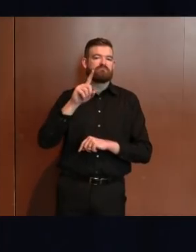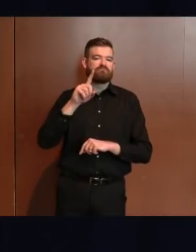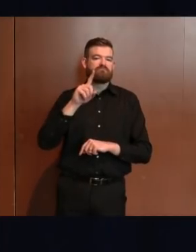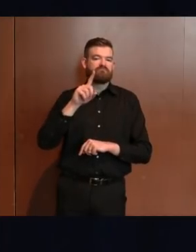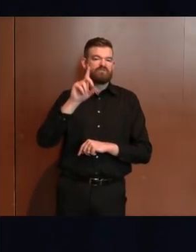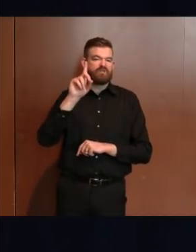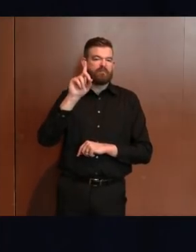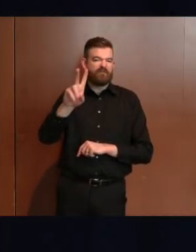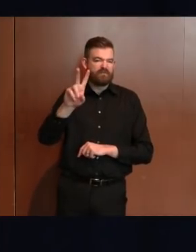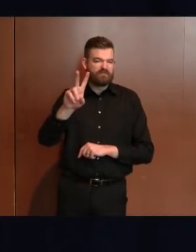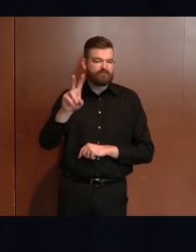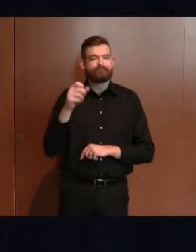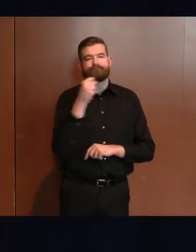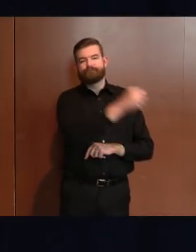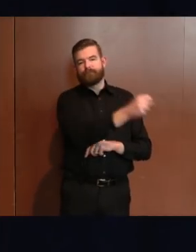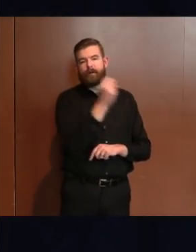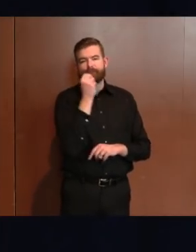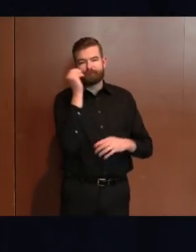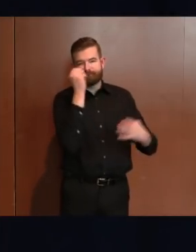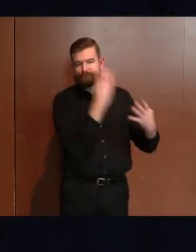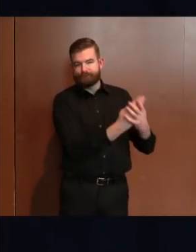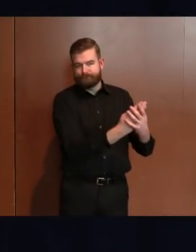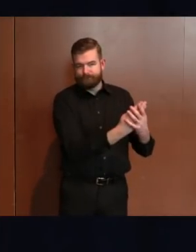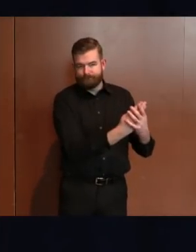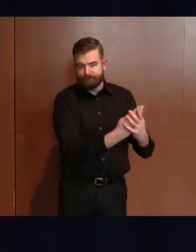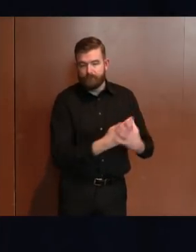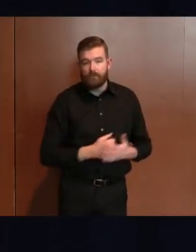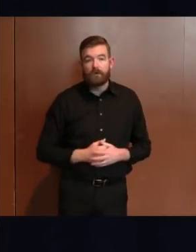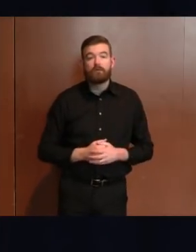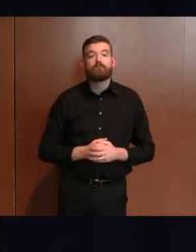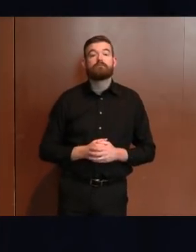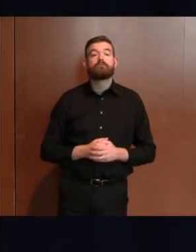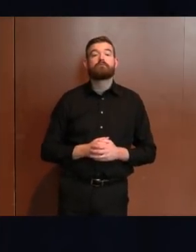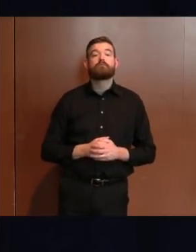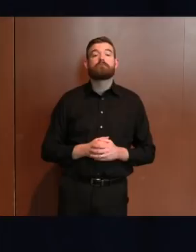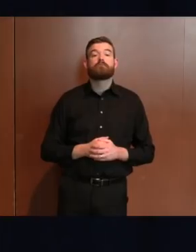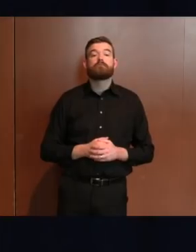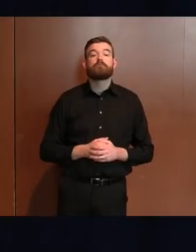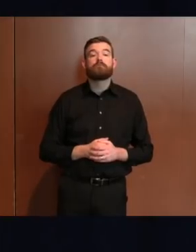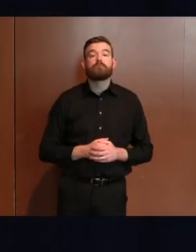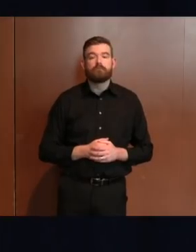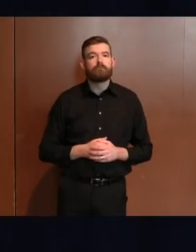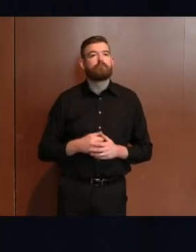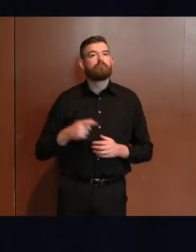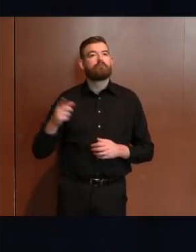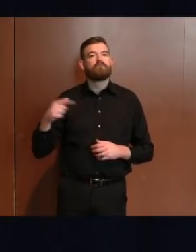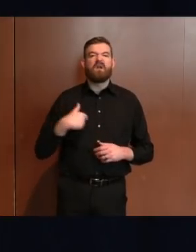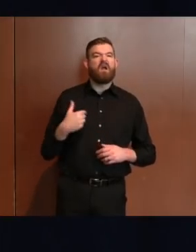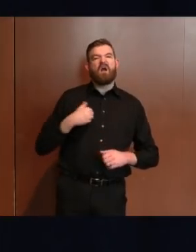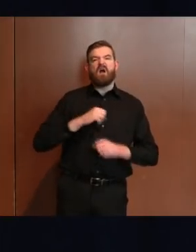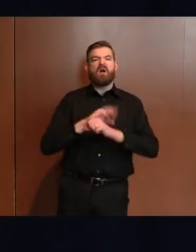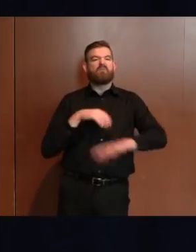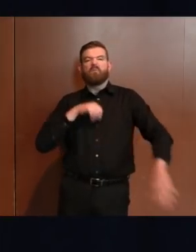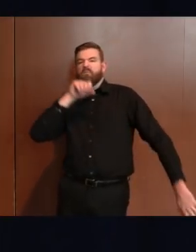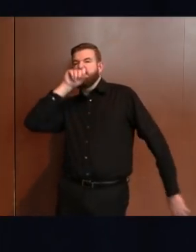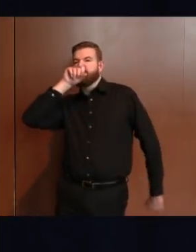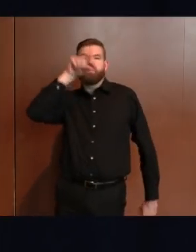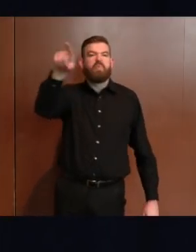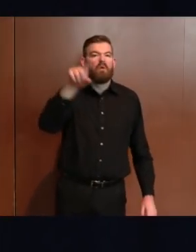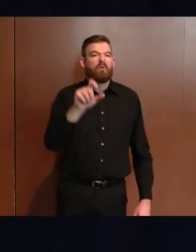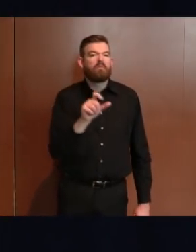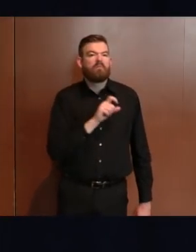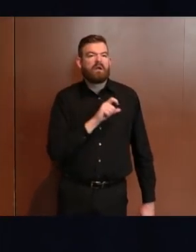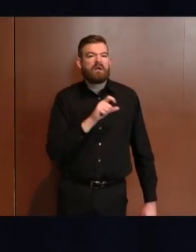during his processing he claimed to have the coronavirus and spit on the officers trying to process him. And